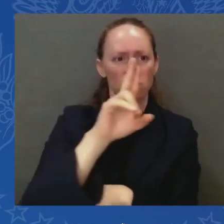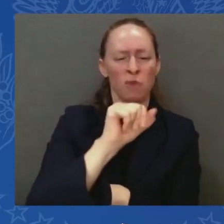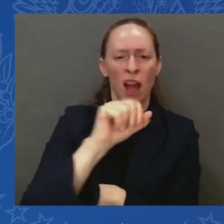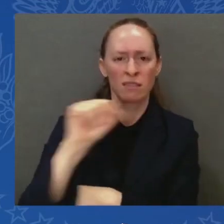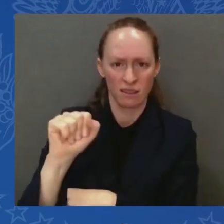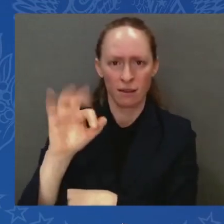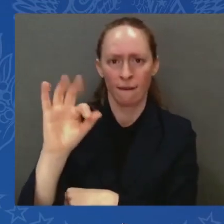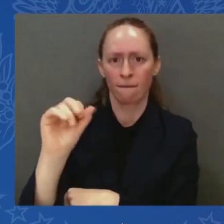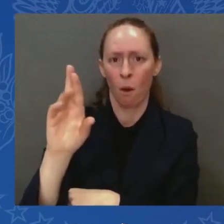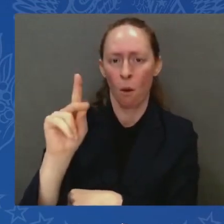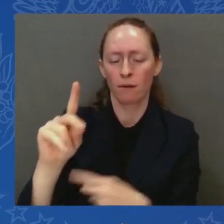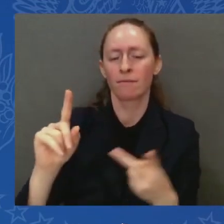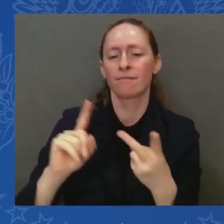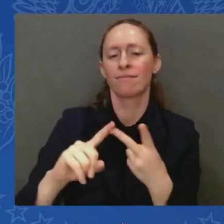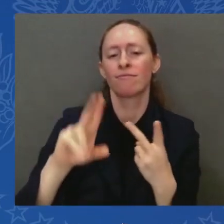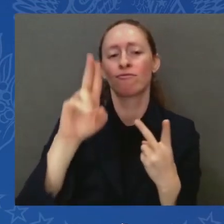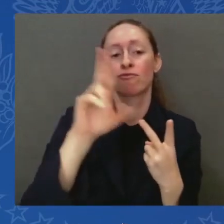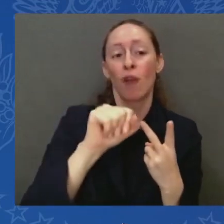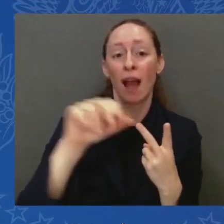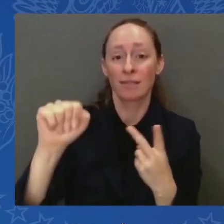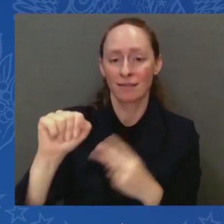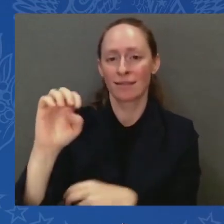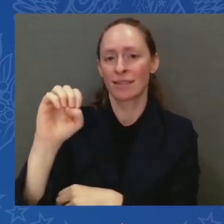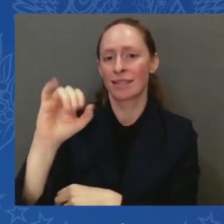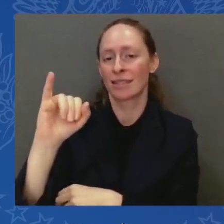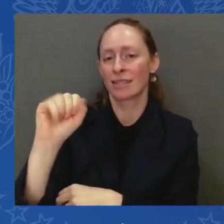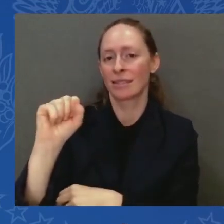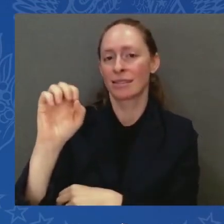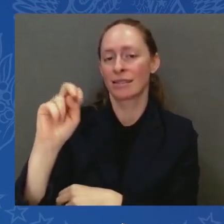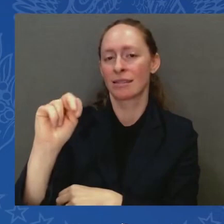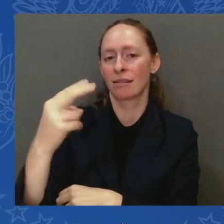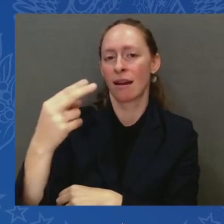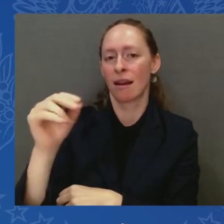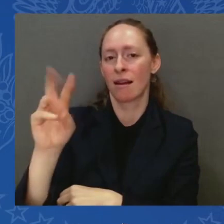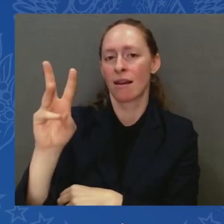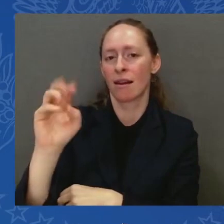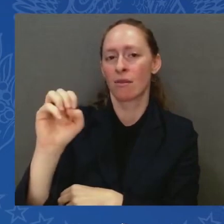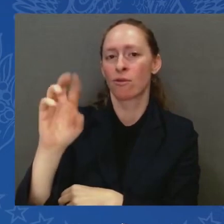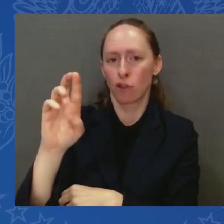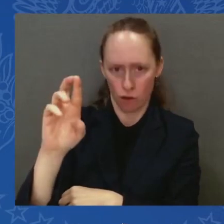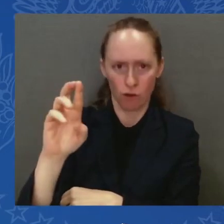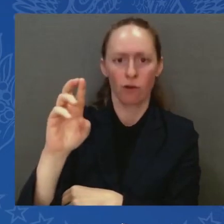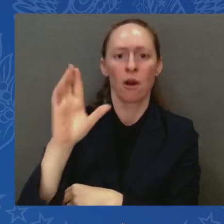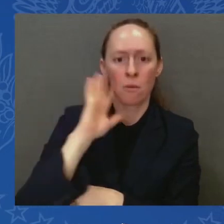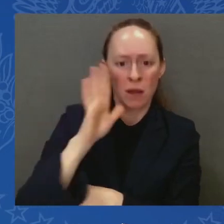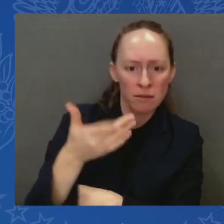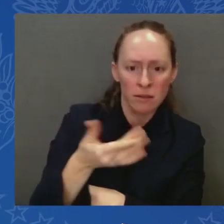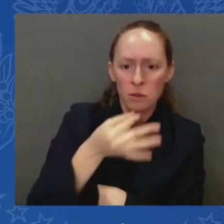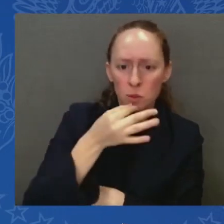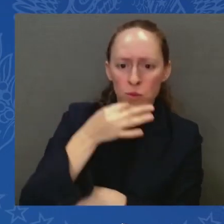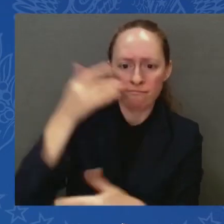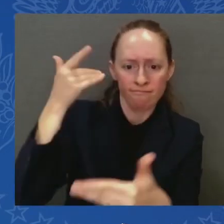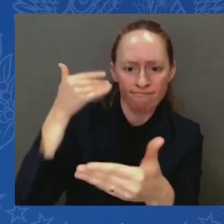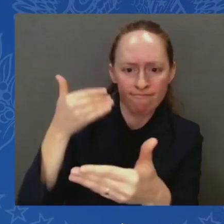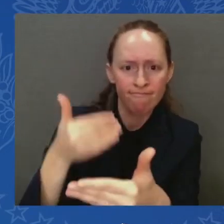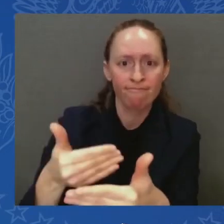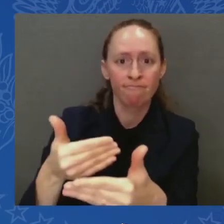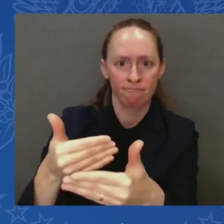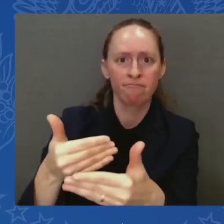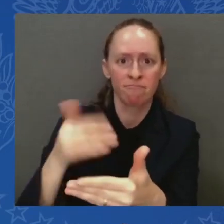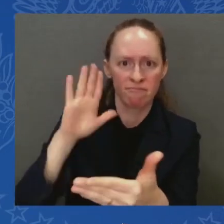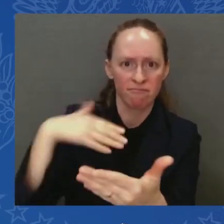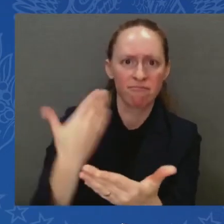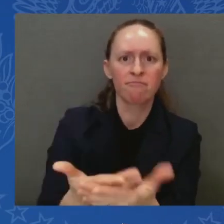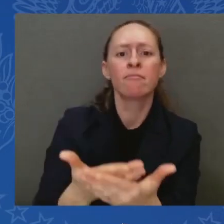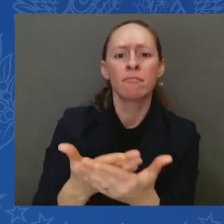further aggression against Israel and to prevent this conflict from spreading. The world will know that Israel is